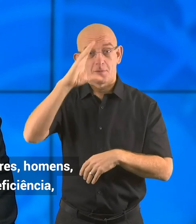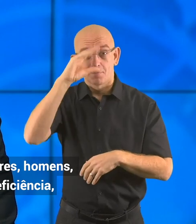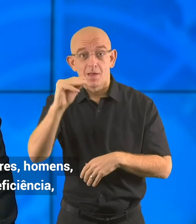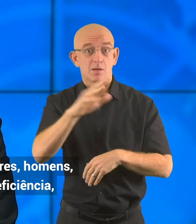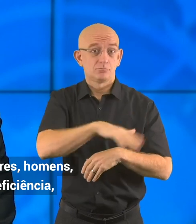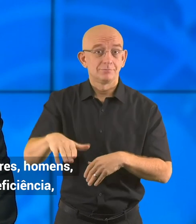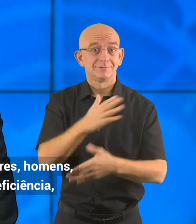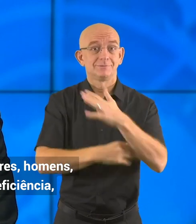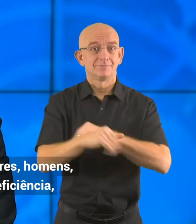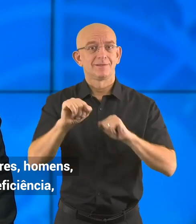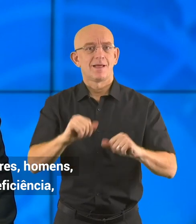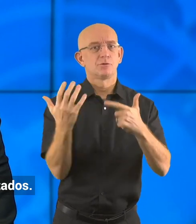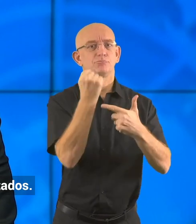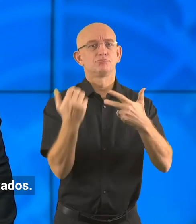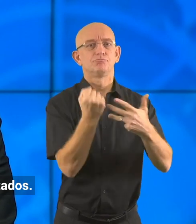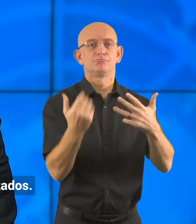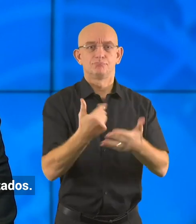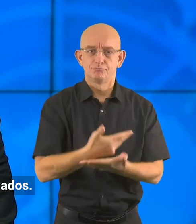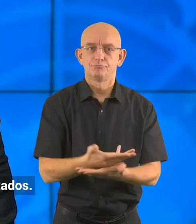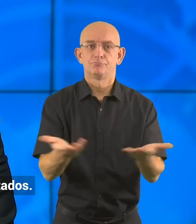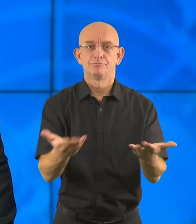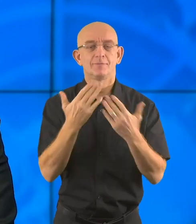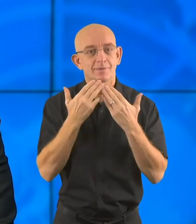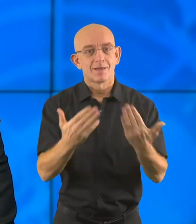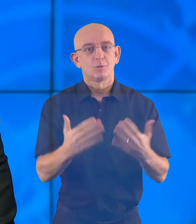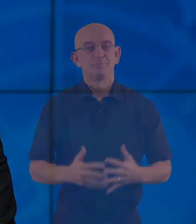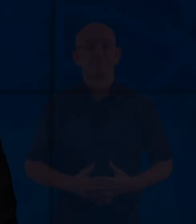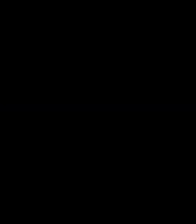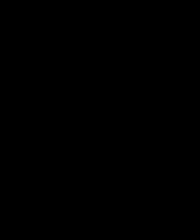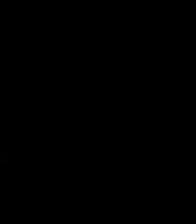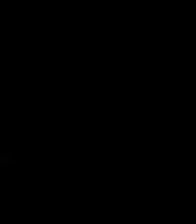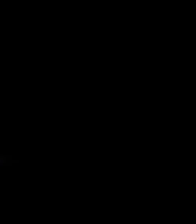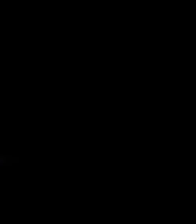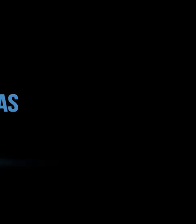men, girls and boys with disabilities, can realise their potential. Thank you.